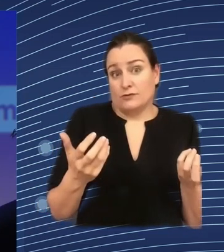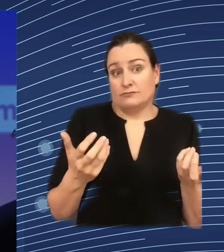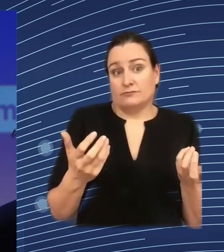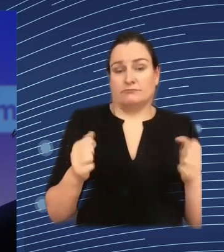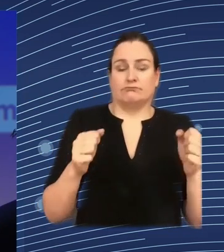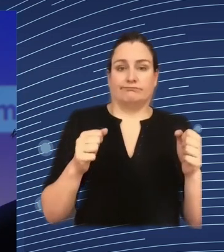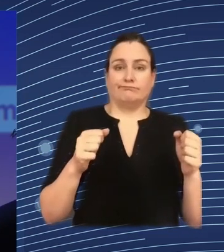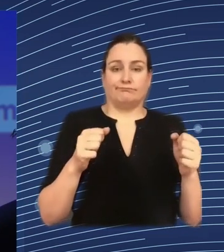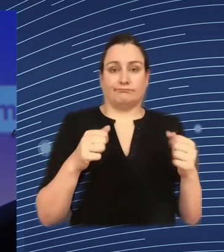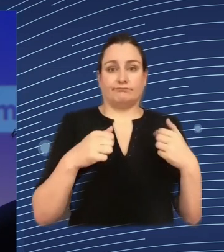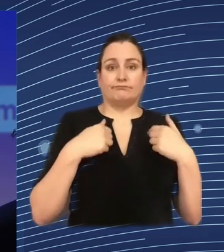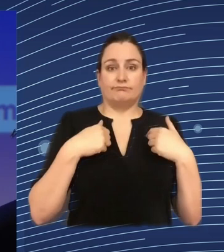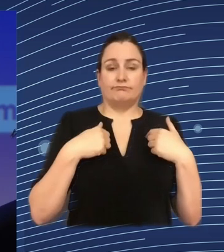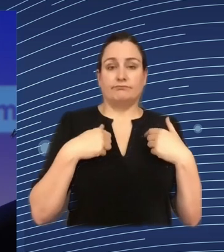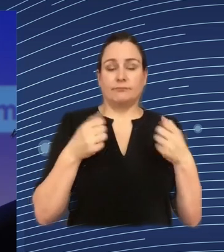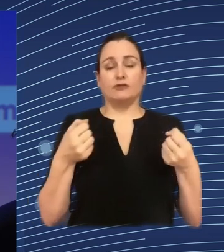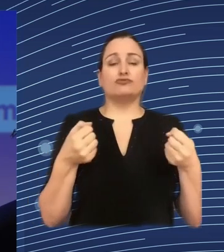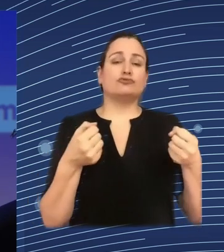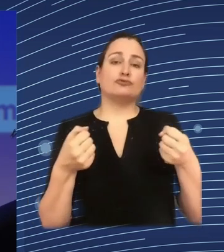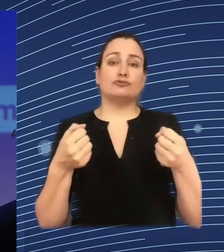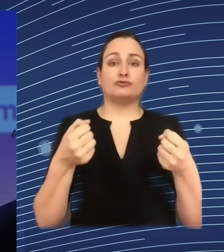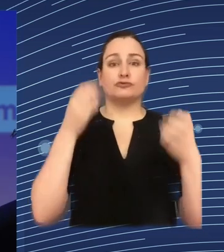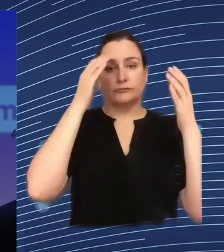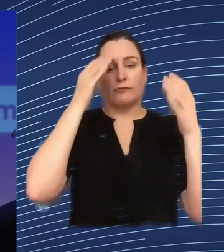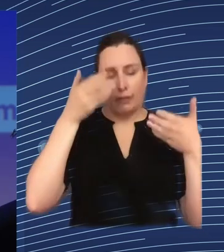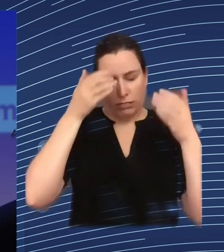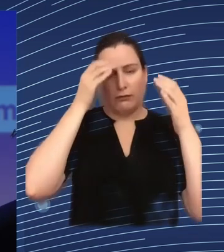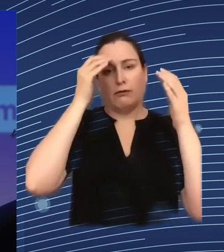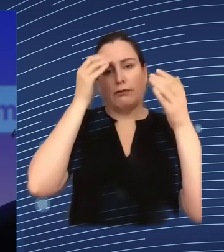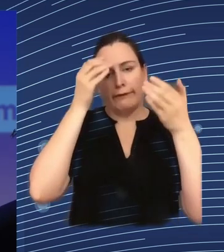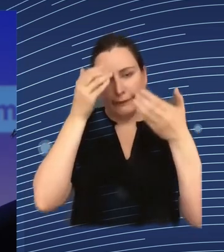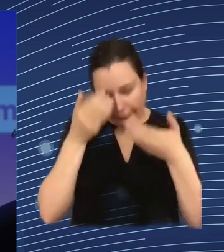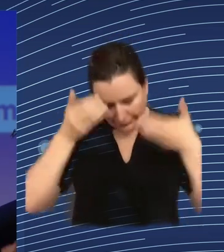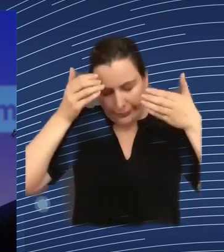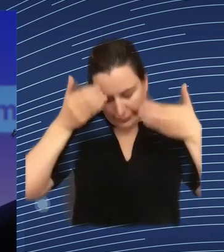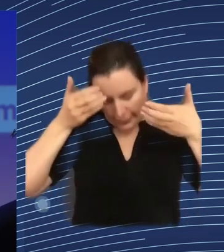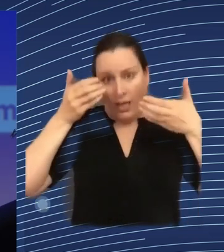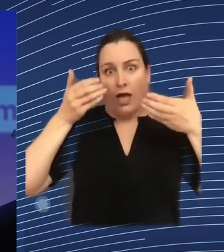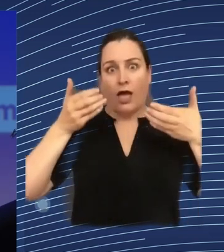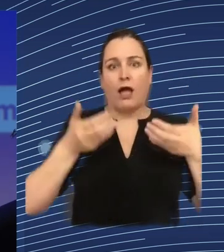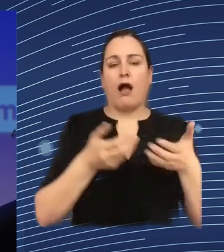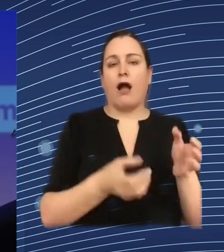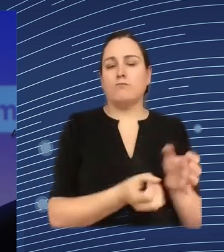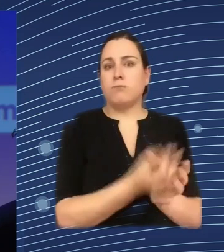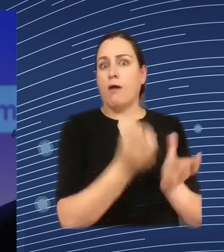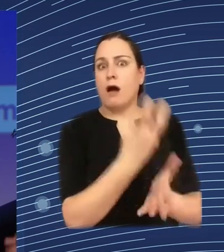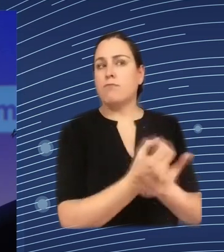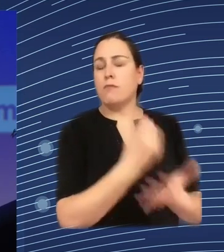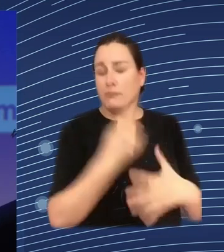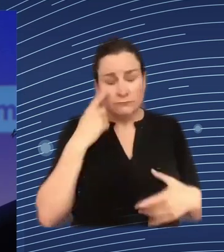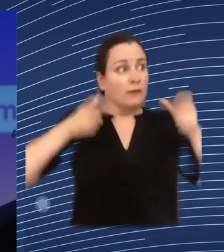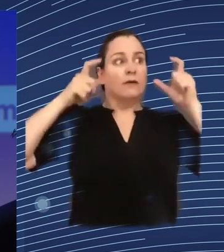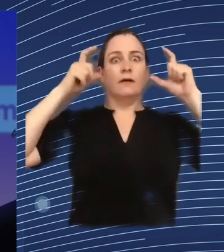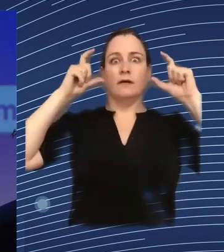or a driver when they fall asleep for example this is something that could be very useful or even for example